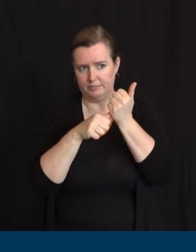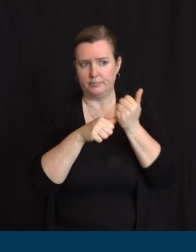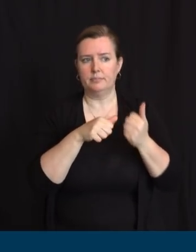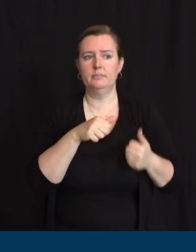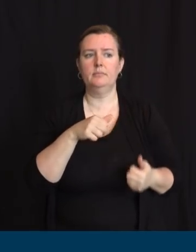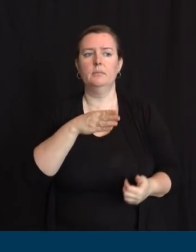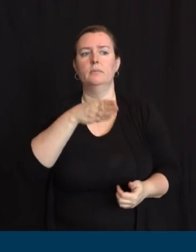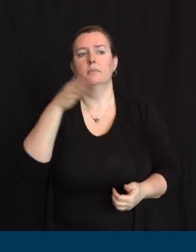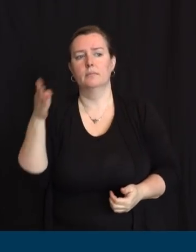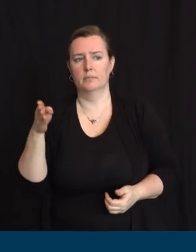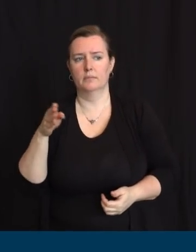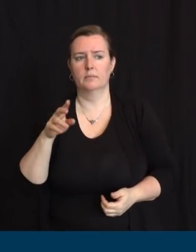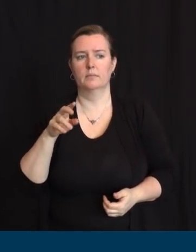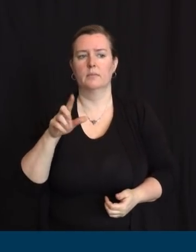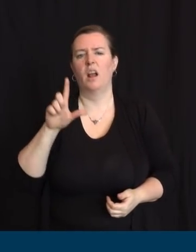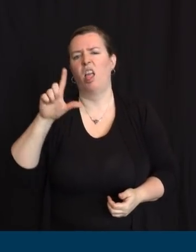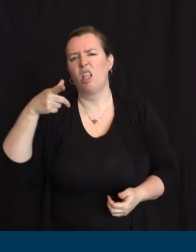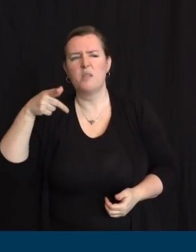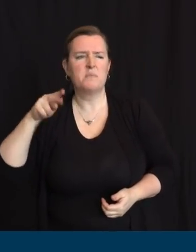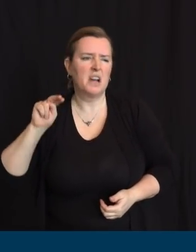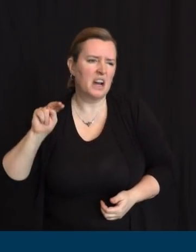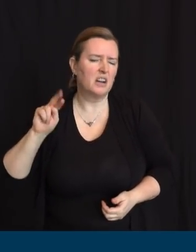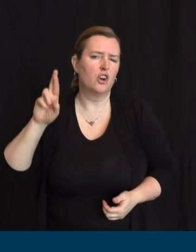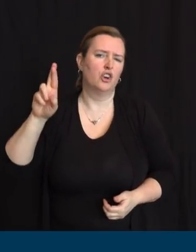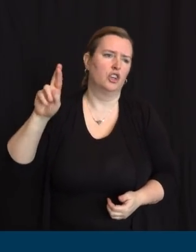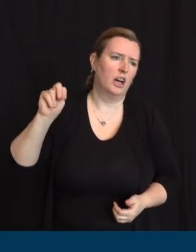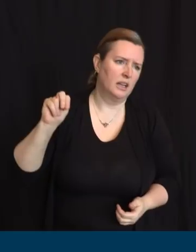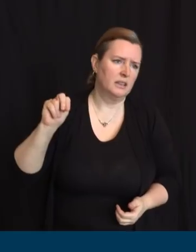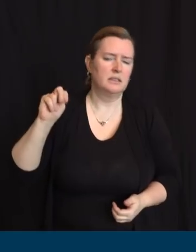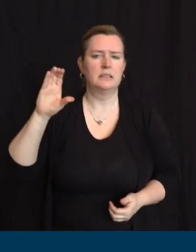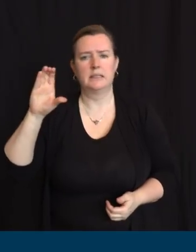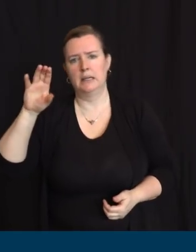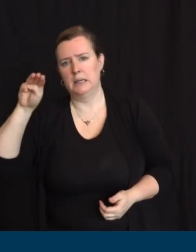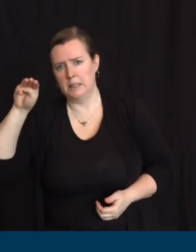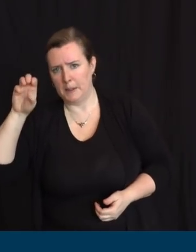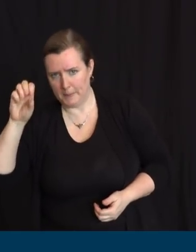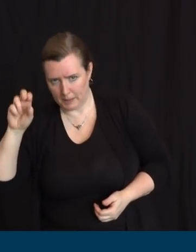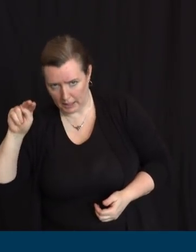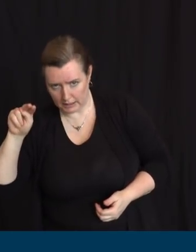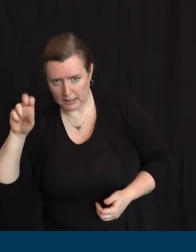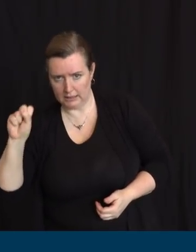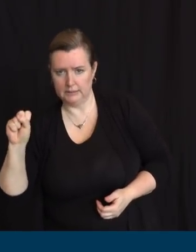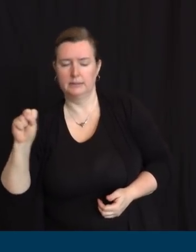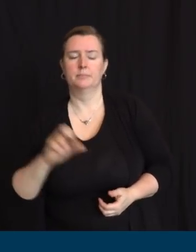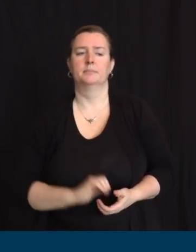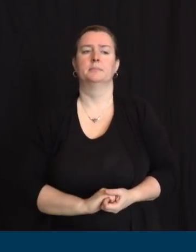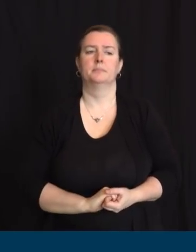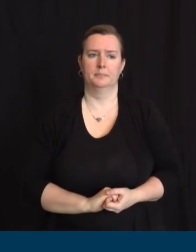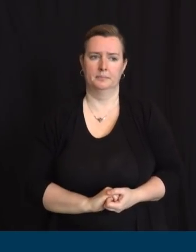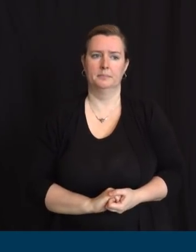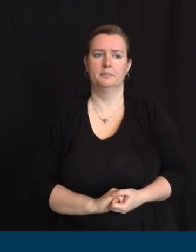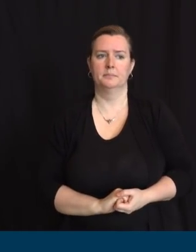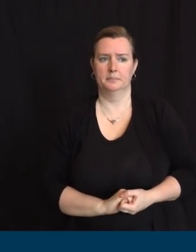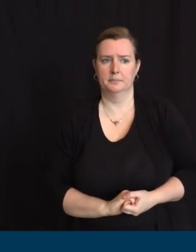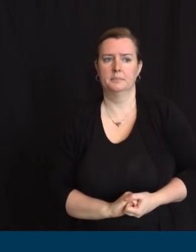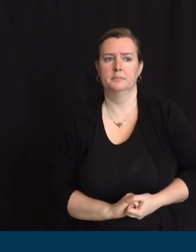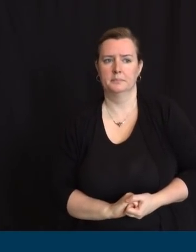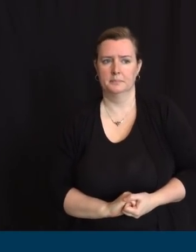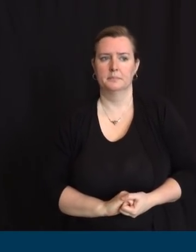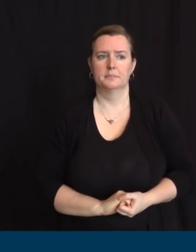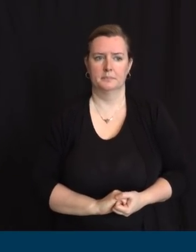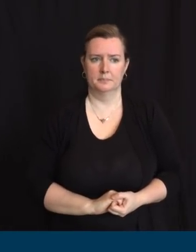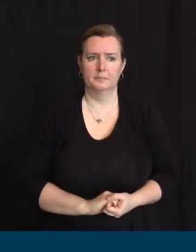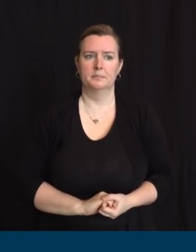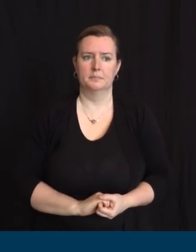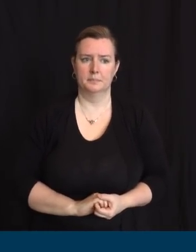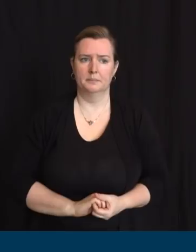The department has availed 25 volunteer nurses to the Veterans Memorial Home in Menlo Park. I